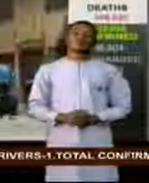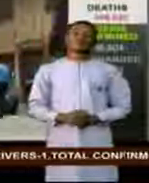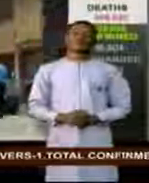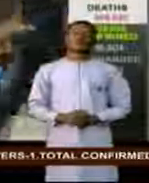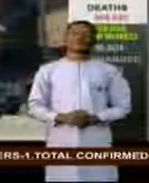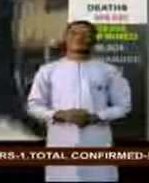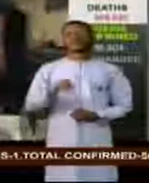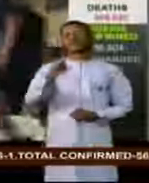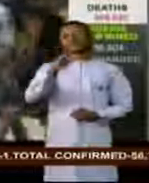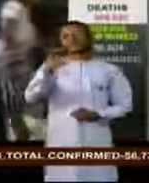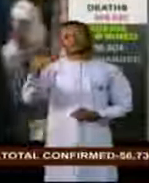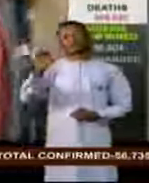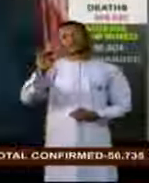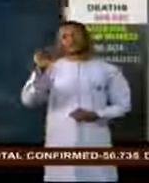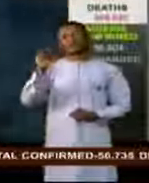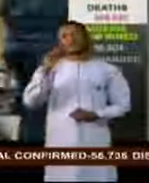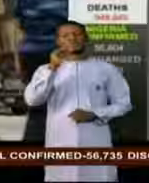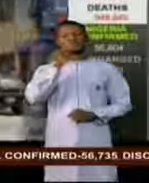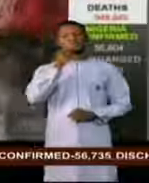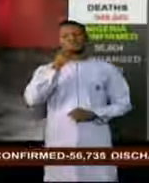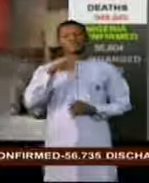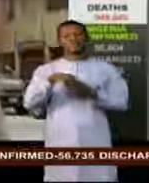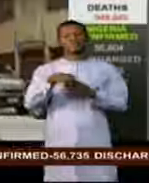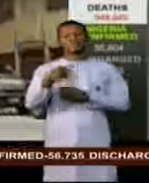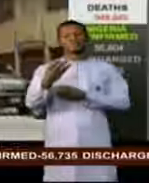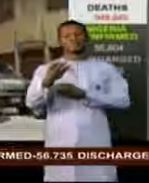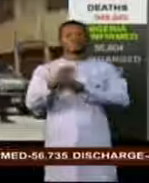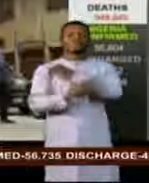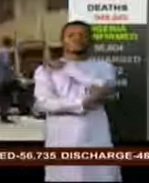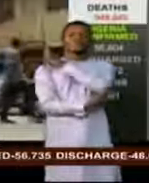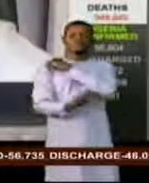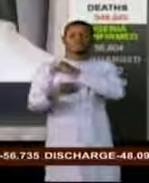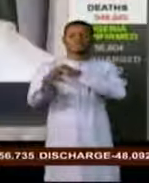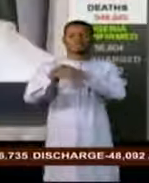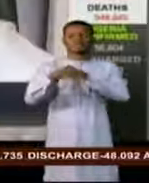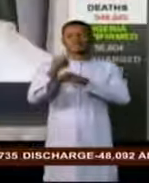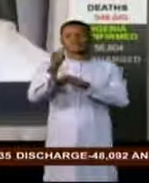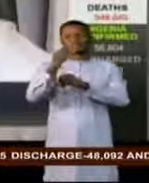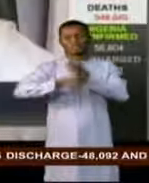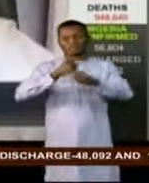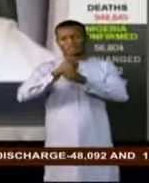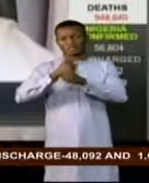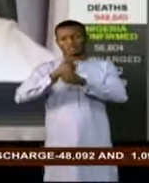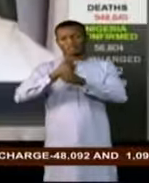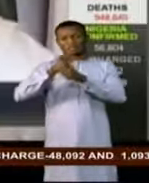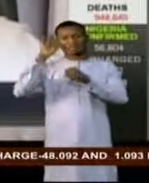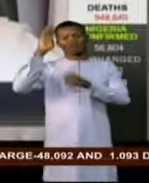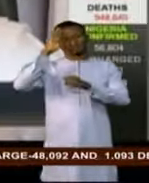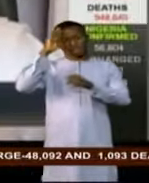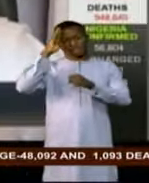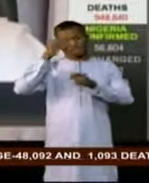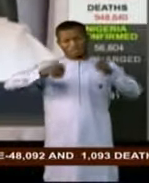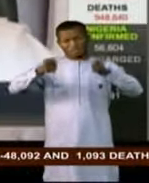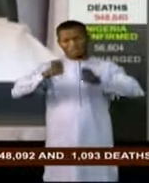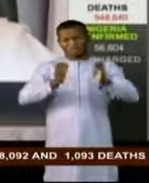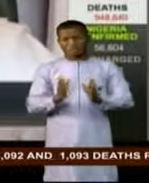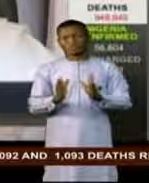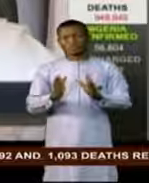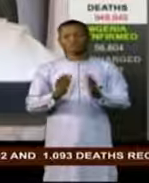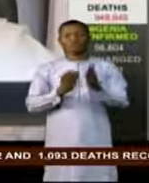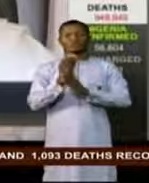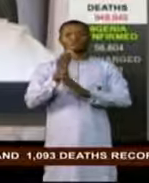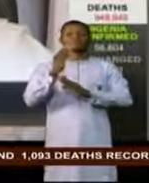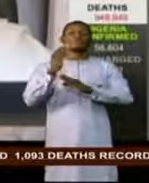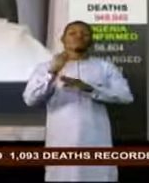100 million Nigerians out of poverty within 10 years, the Buhari Administration, through the Ministry of Industry, Trade